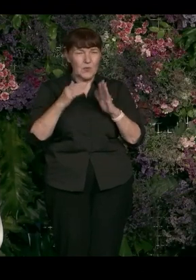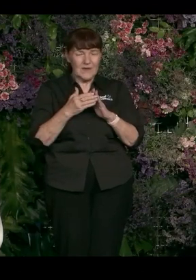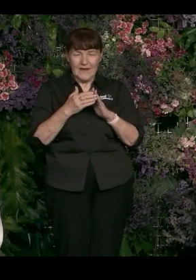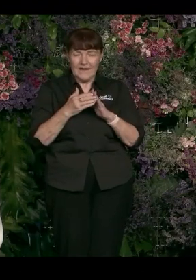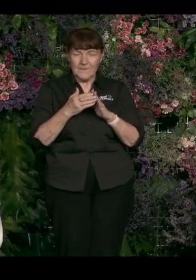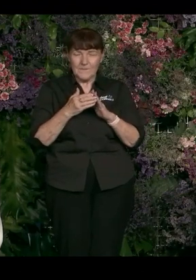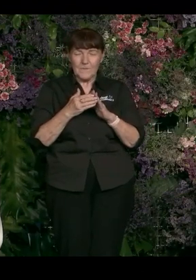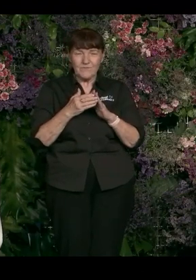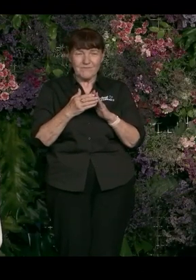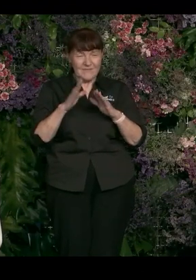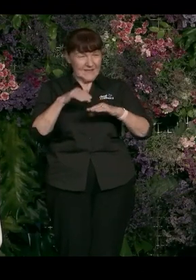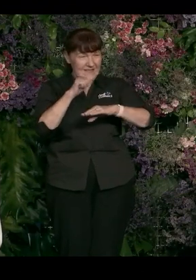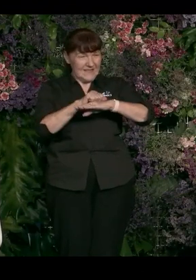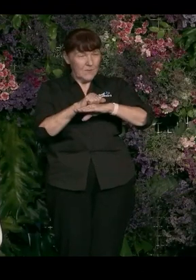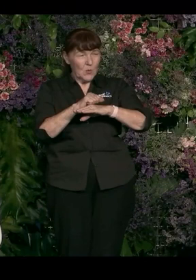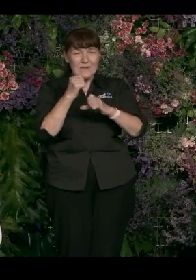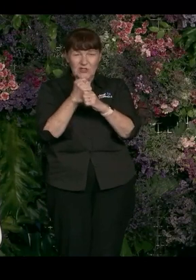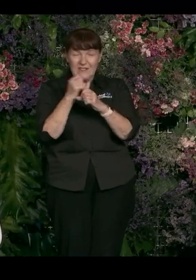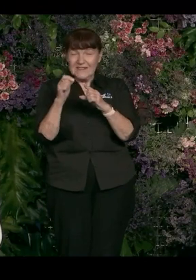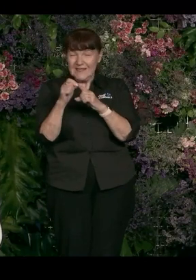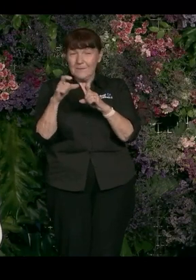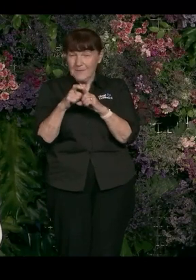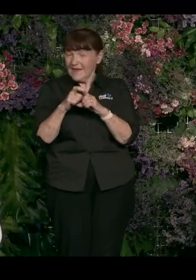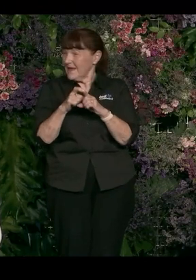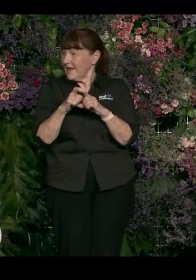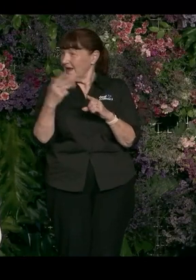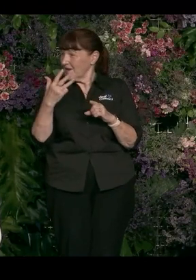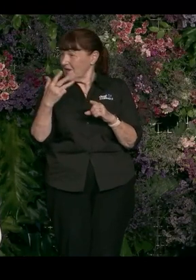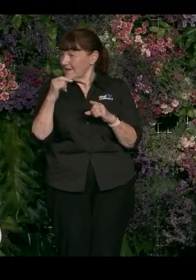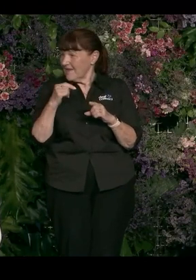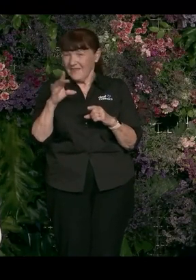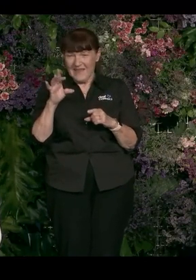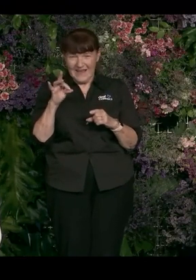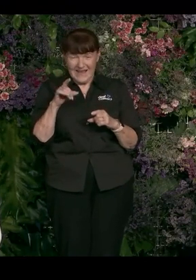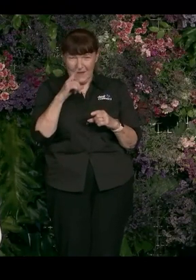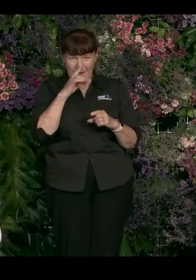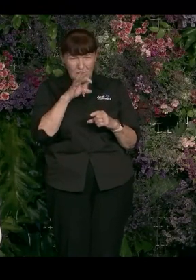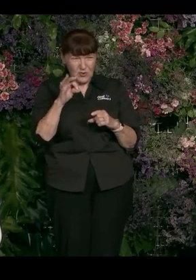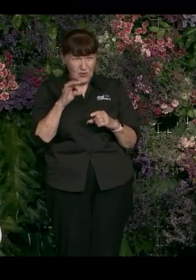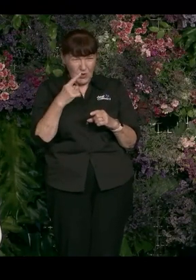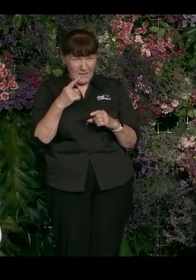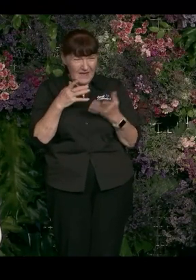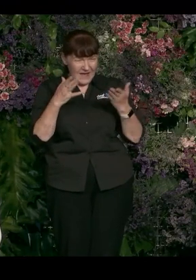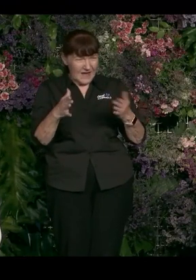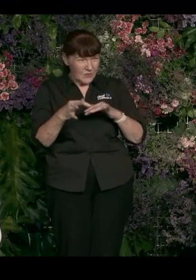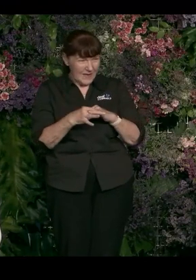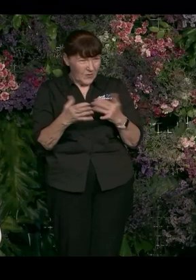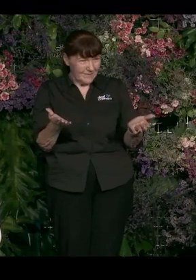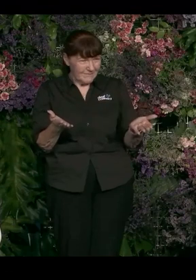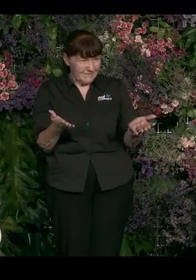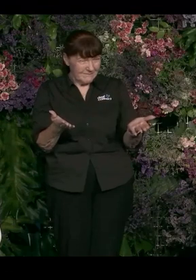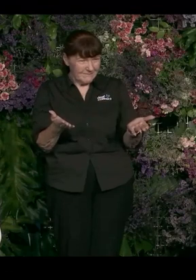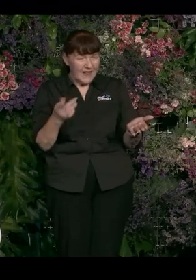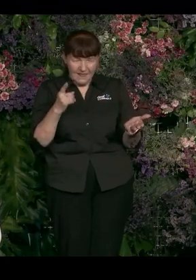Singapore's GDP is financial services. So if 19% of your GDP says that gay people shouldn't be illegal, shouldn't you listen? So